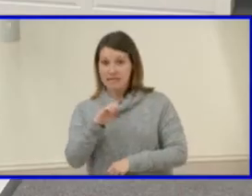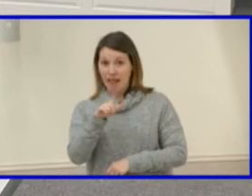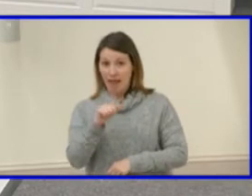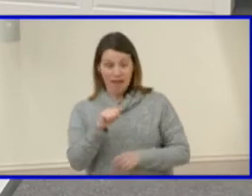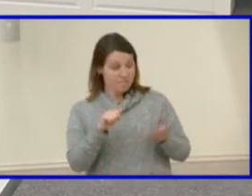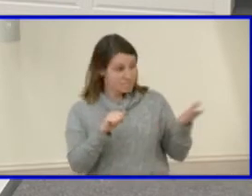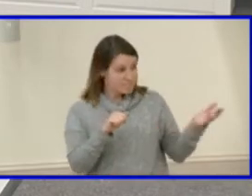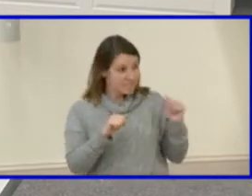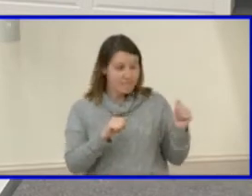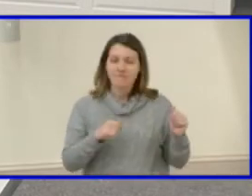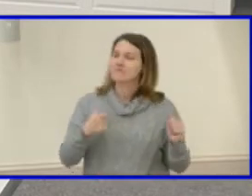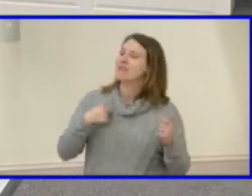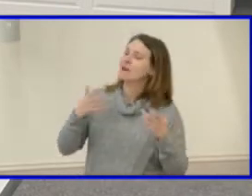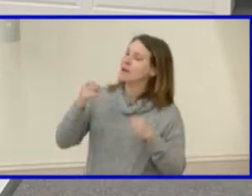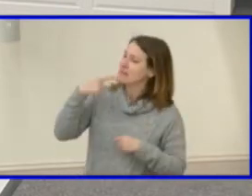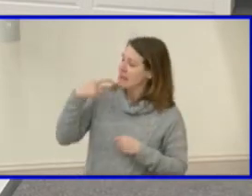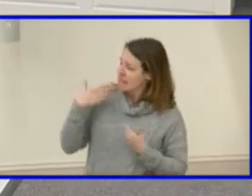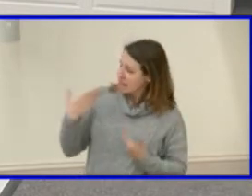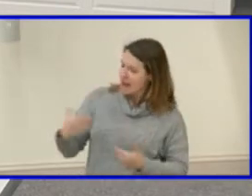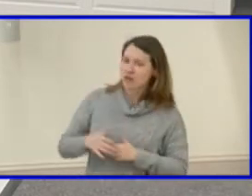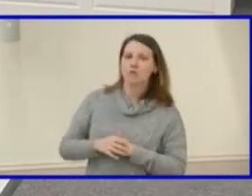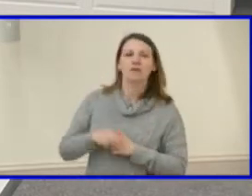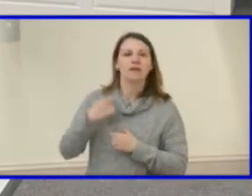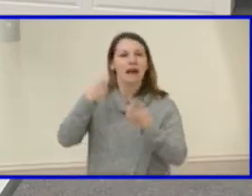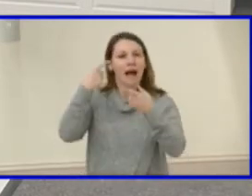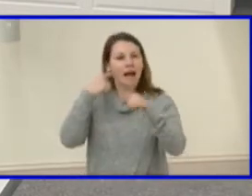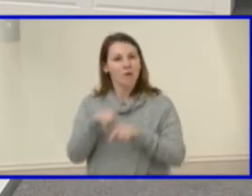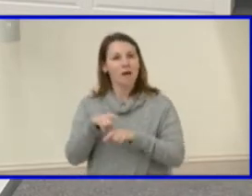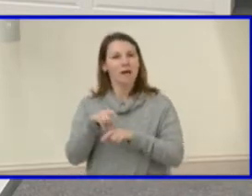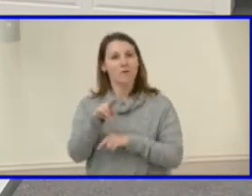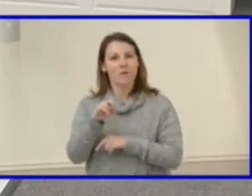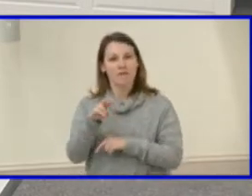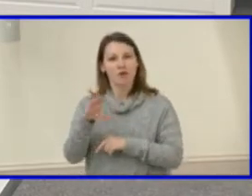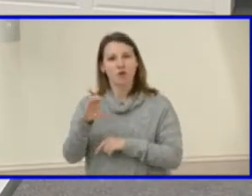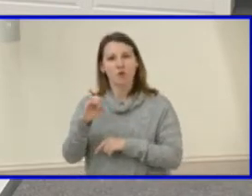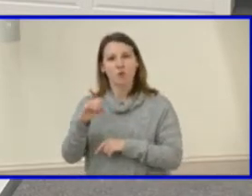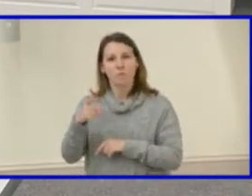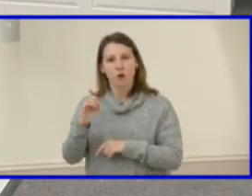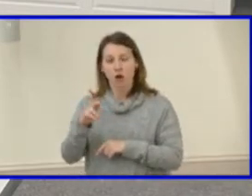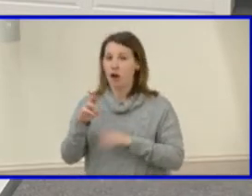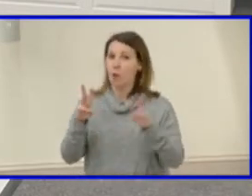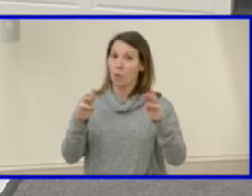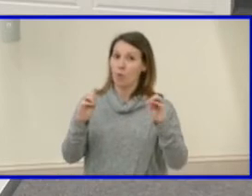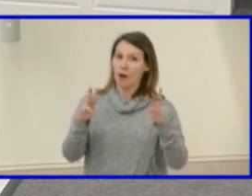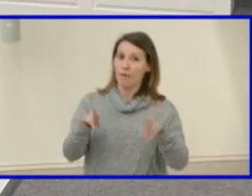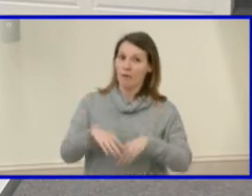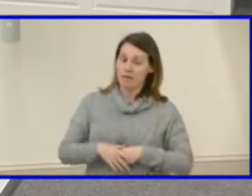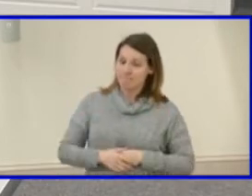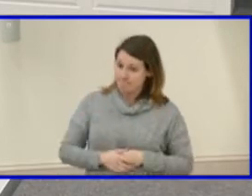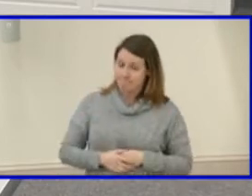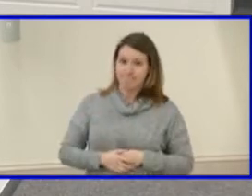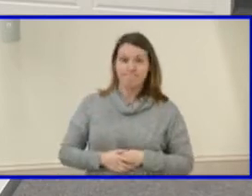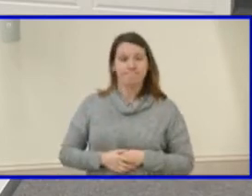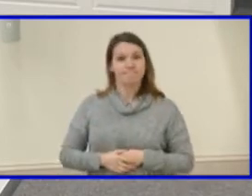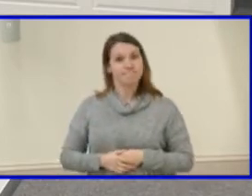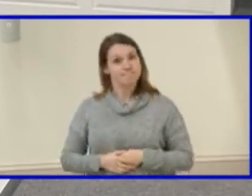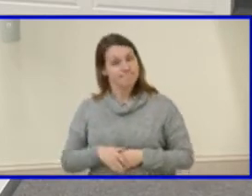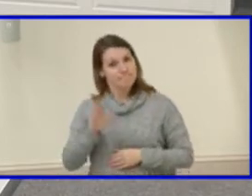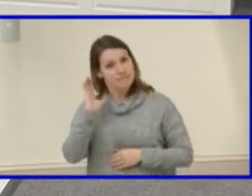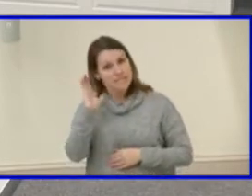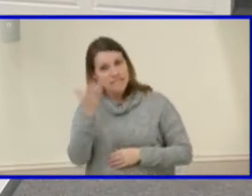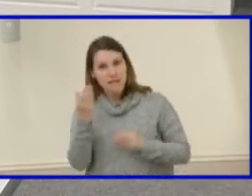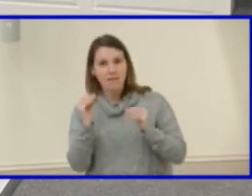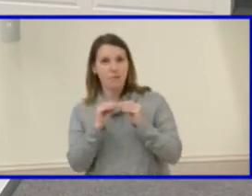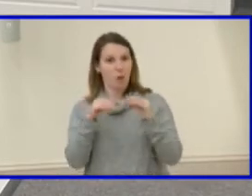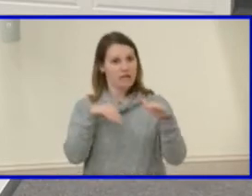I just want to say thank you. I agree with Reverend Cooper. Wow, it seems that it's more accessible,